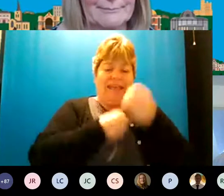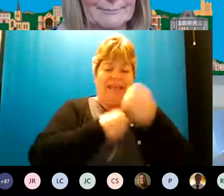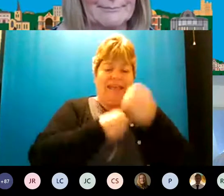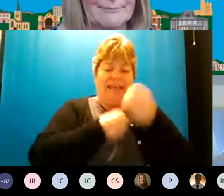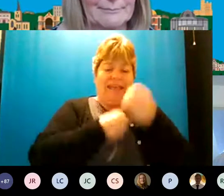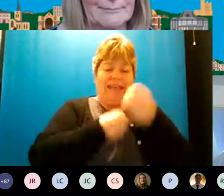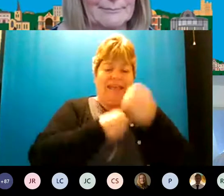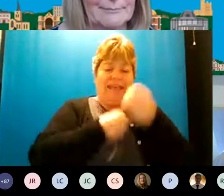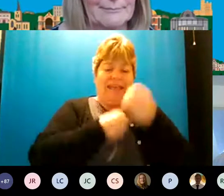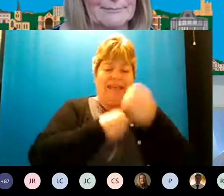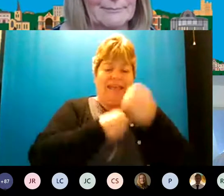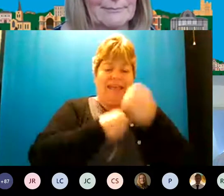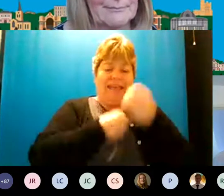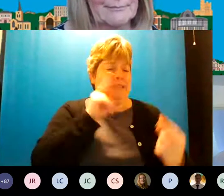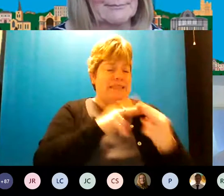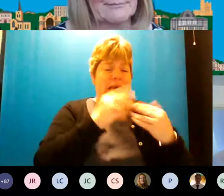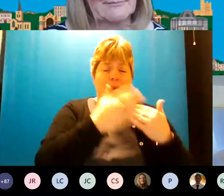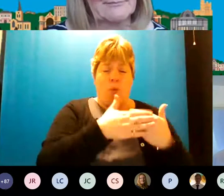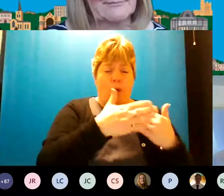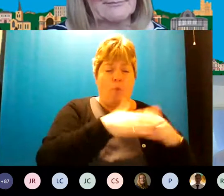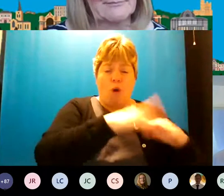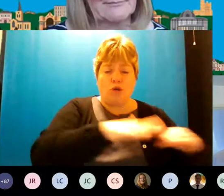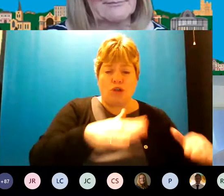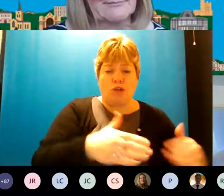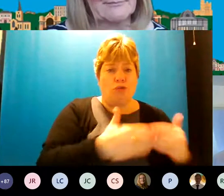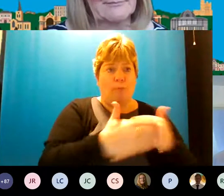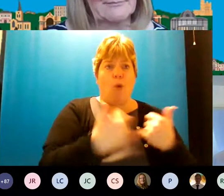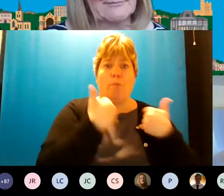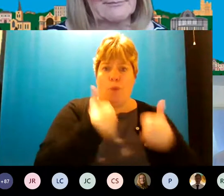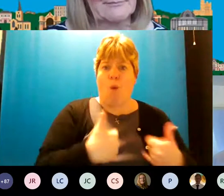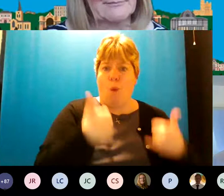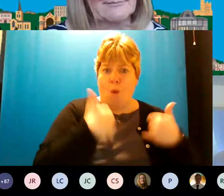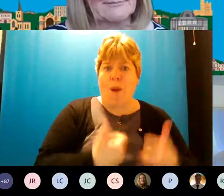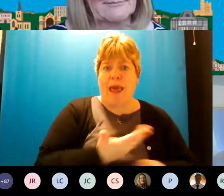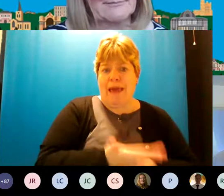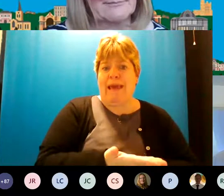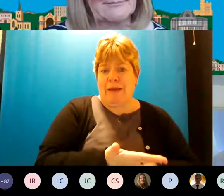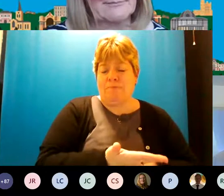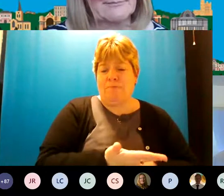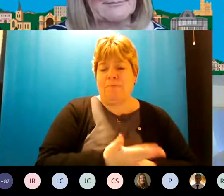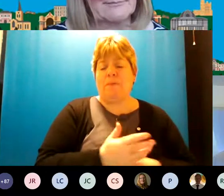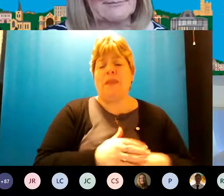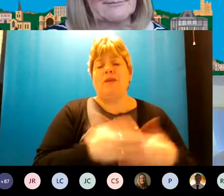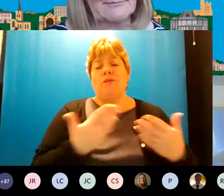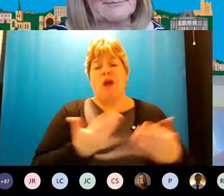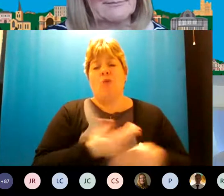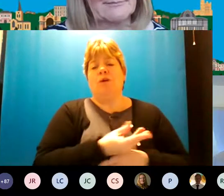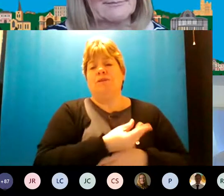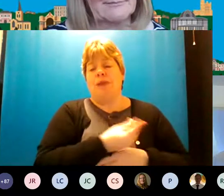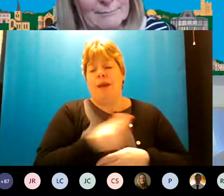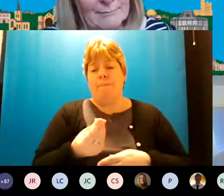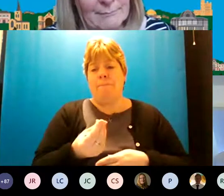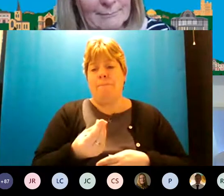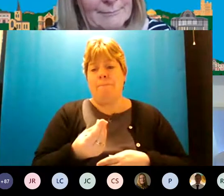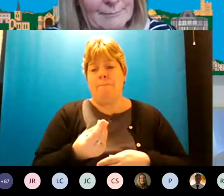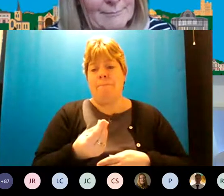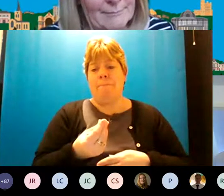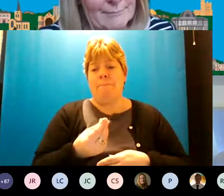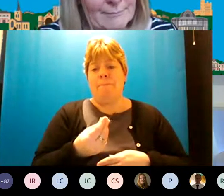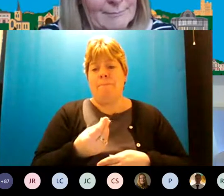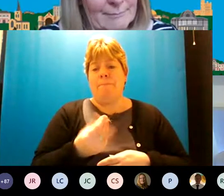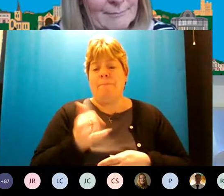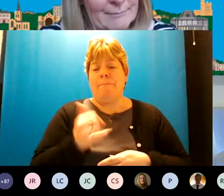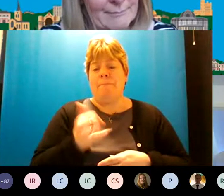i see more and more children who are who are more poorly as well so and i think you know some of this is you know perhaps the